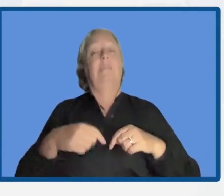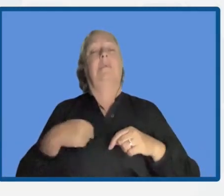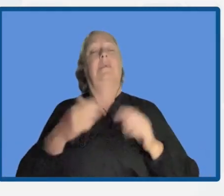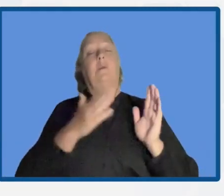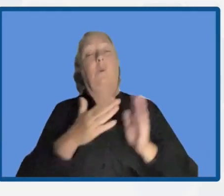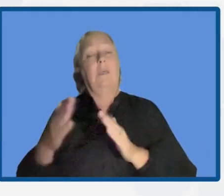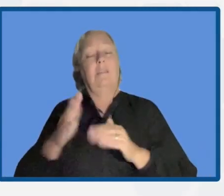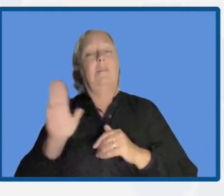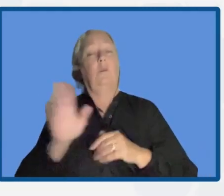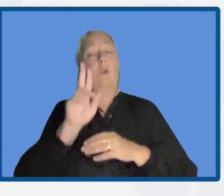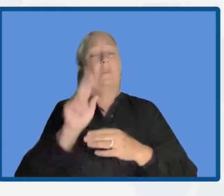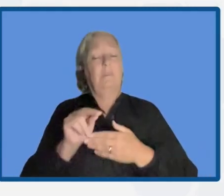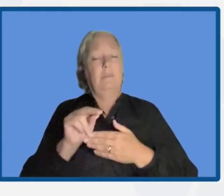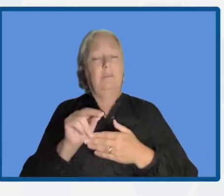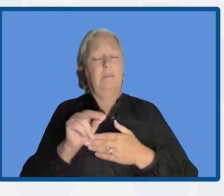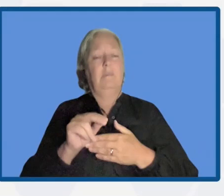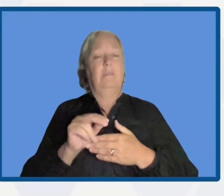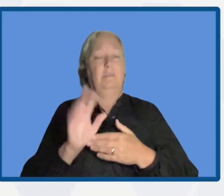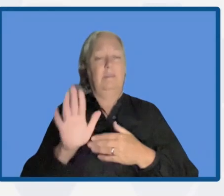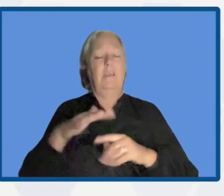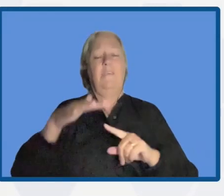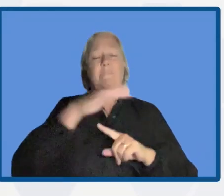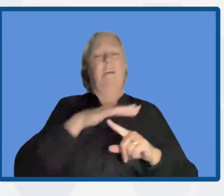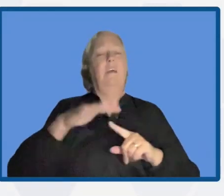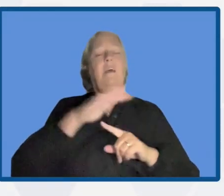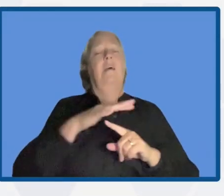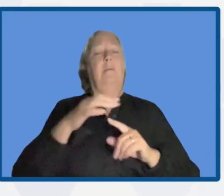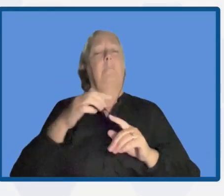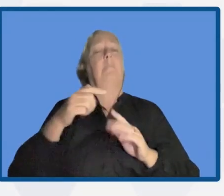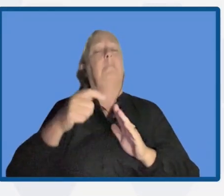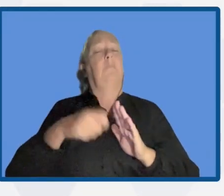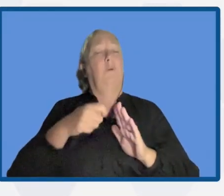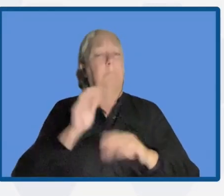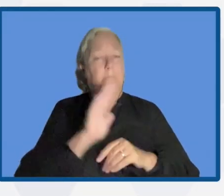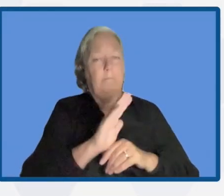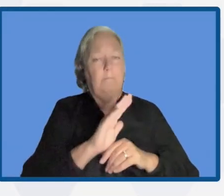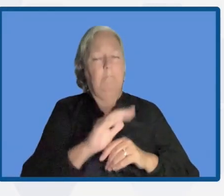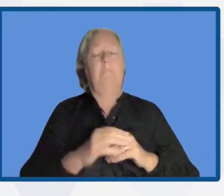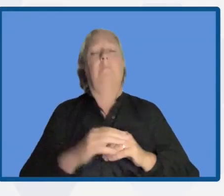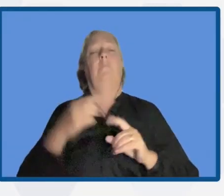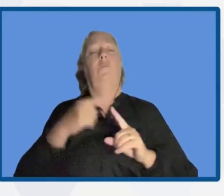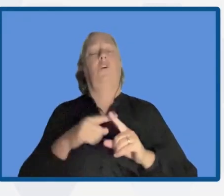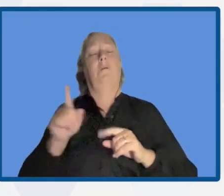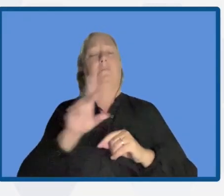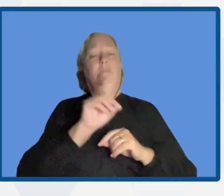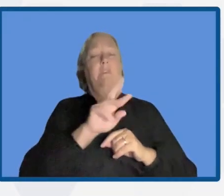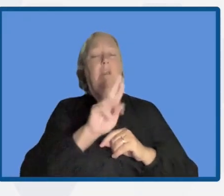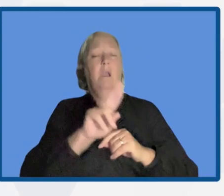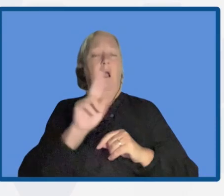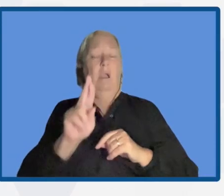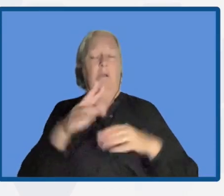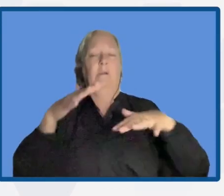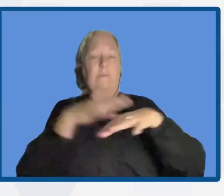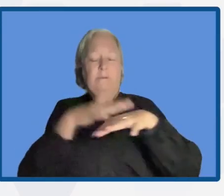Nations Developmental Program, as well as the Disaster Risk Reduction Network and the